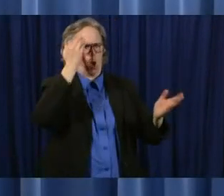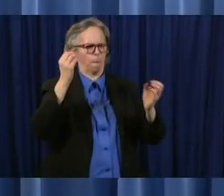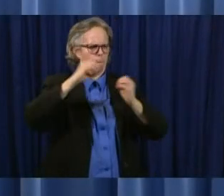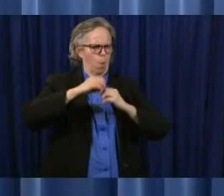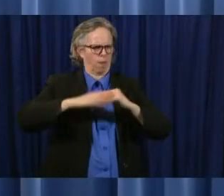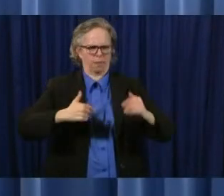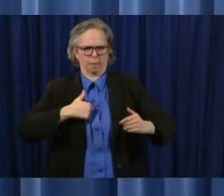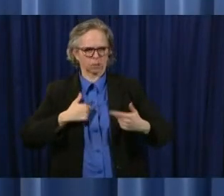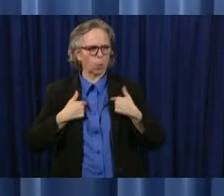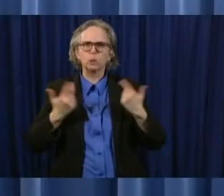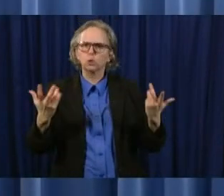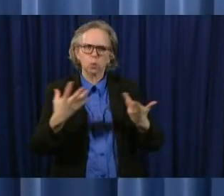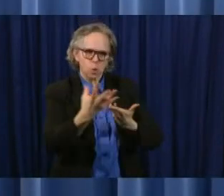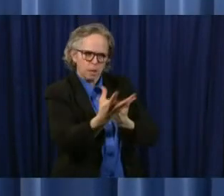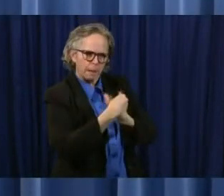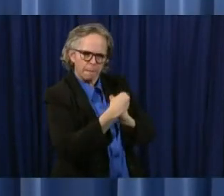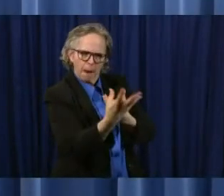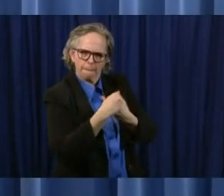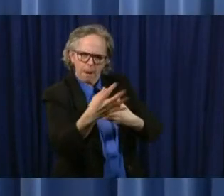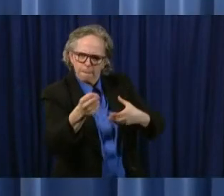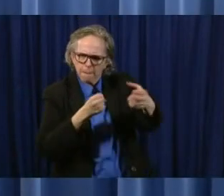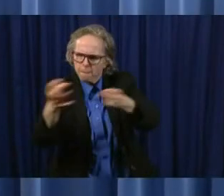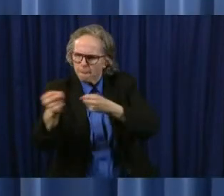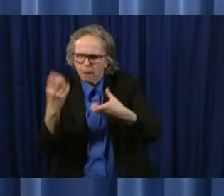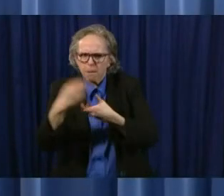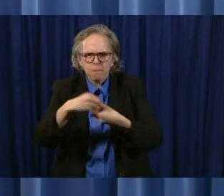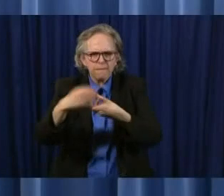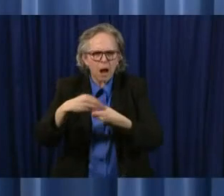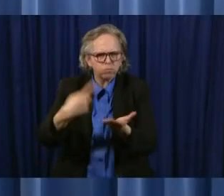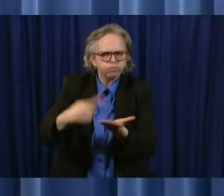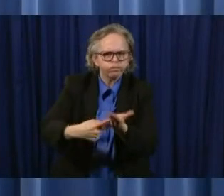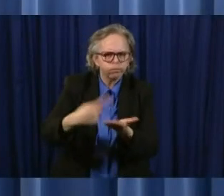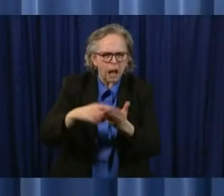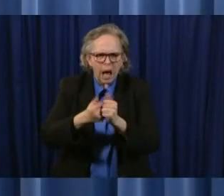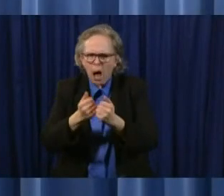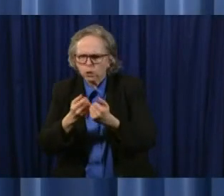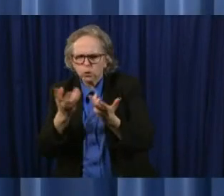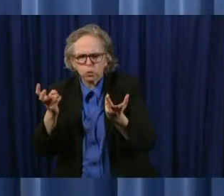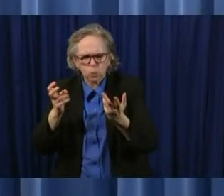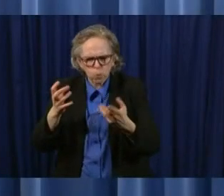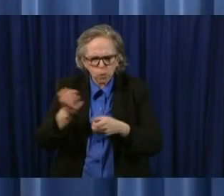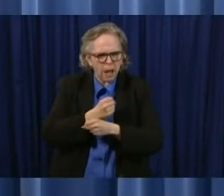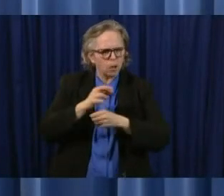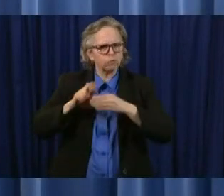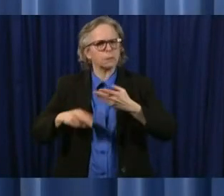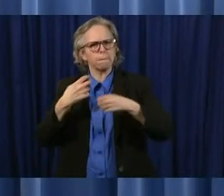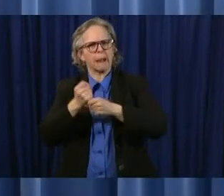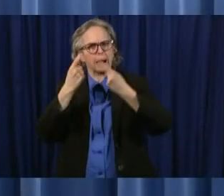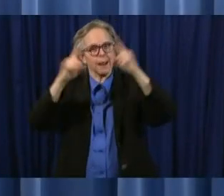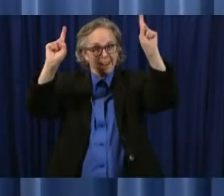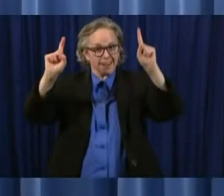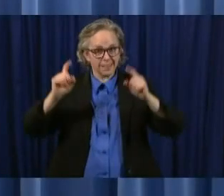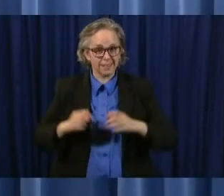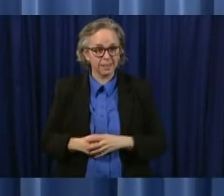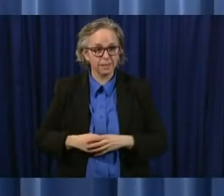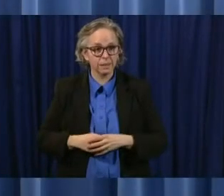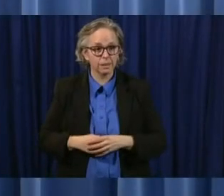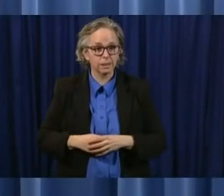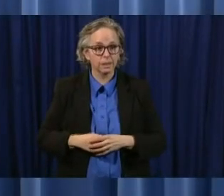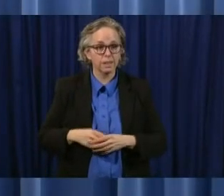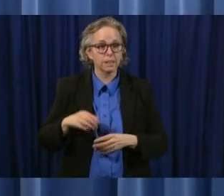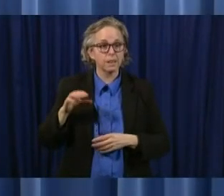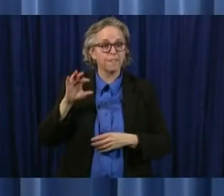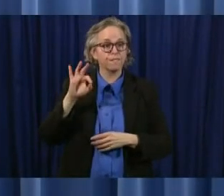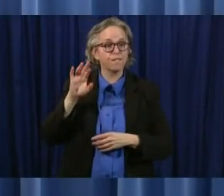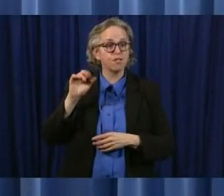um and get get some results um the group that frank sullivan that we asked frank sullivan to put together